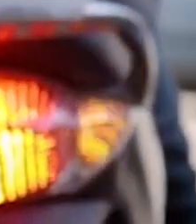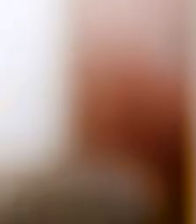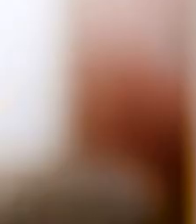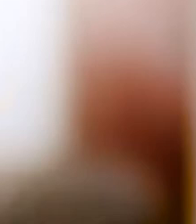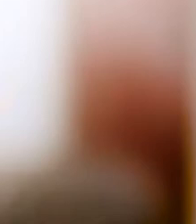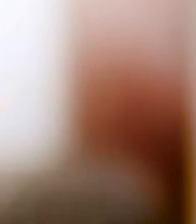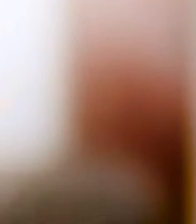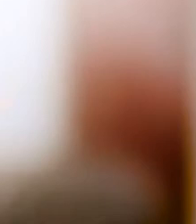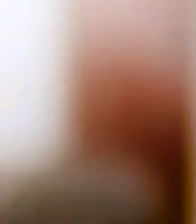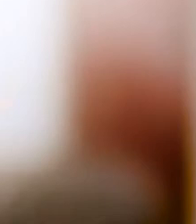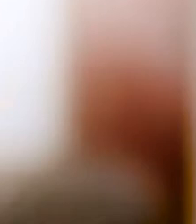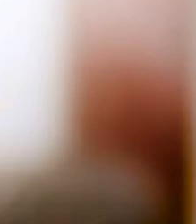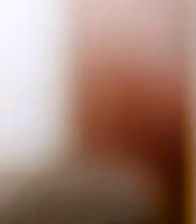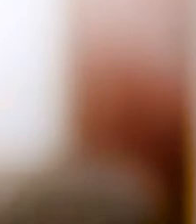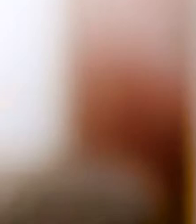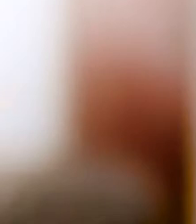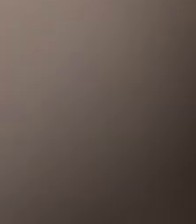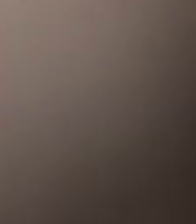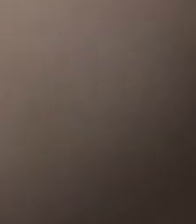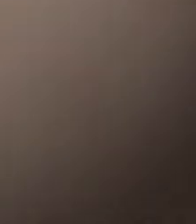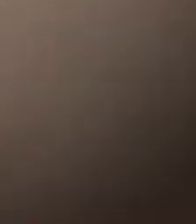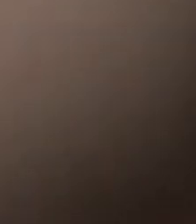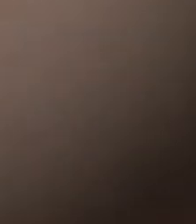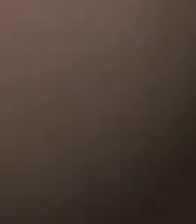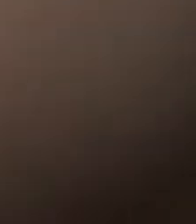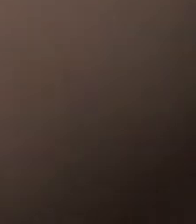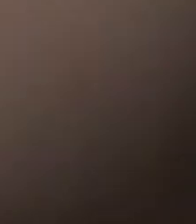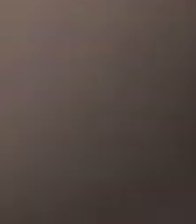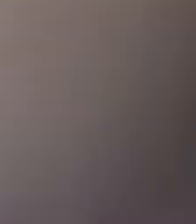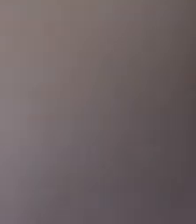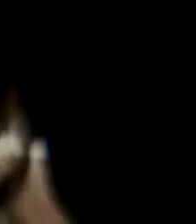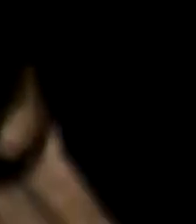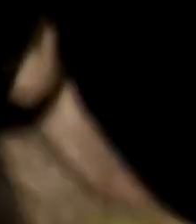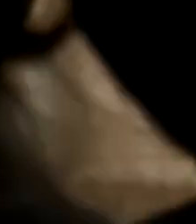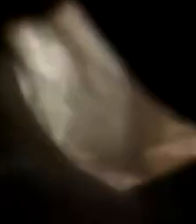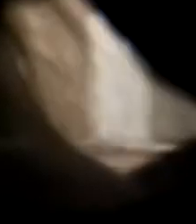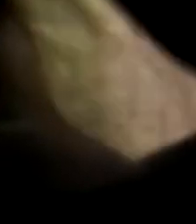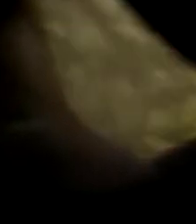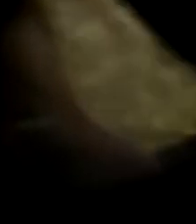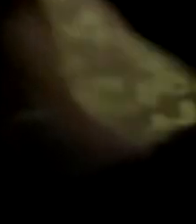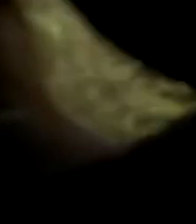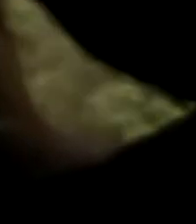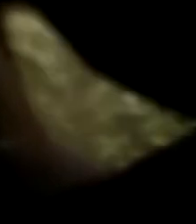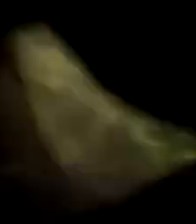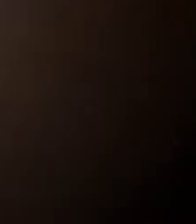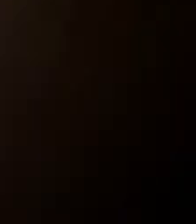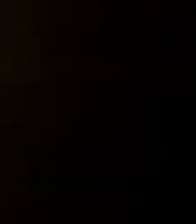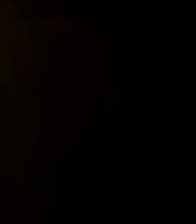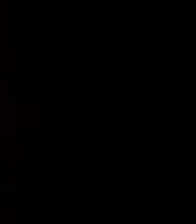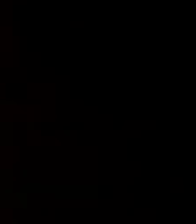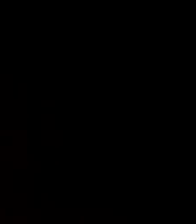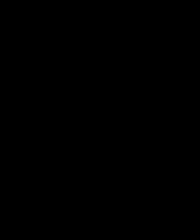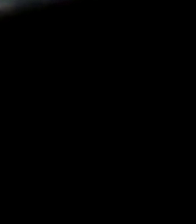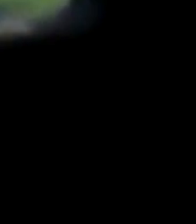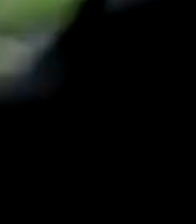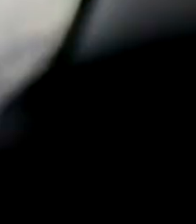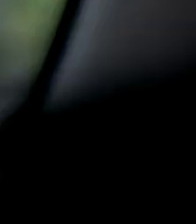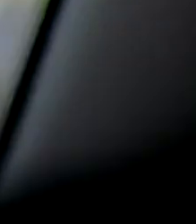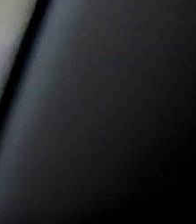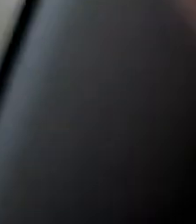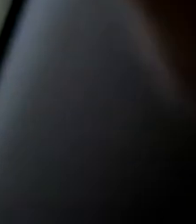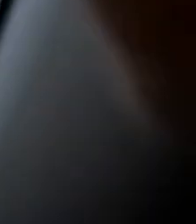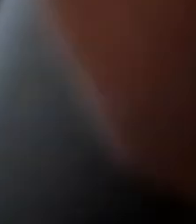The adjustment from a traditional care role to Mabel has been very satisfying and productive